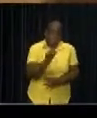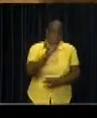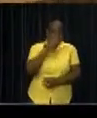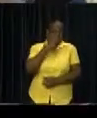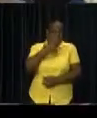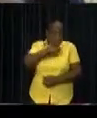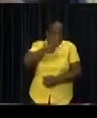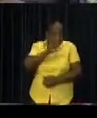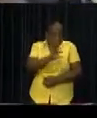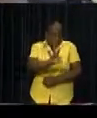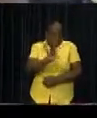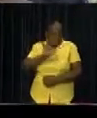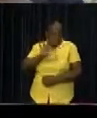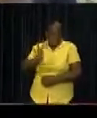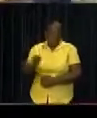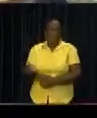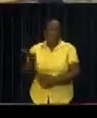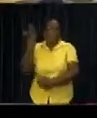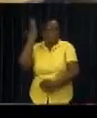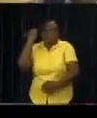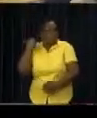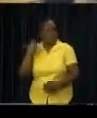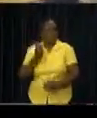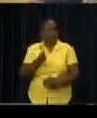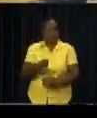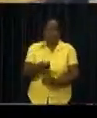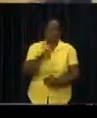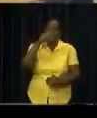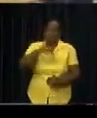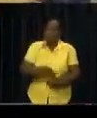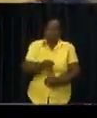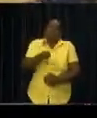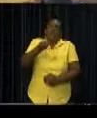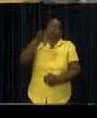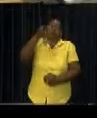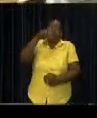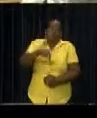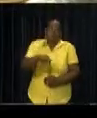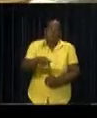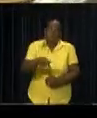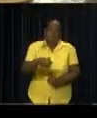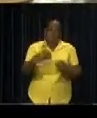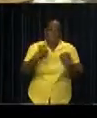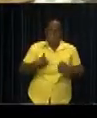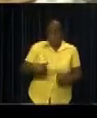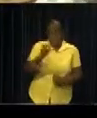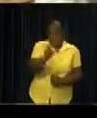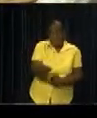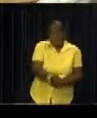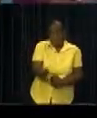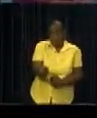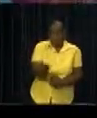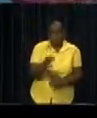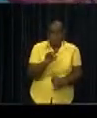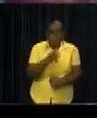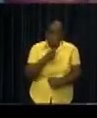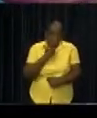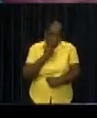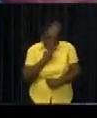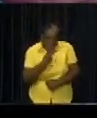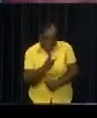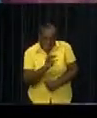because according to them the prices are higher than previous years. Despite that, some shop managers are not